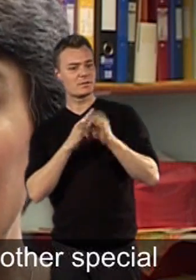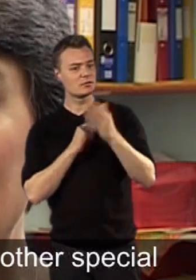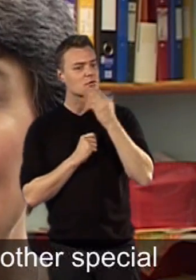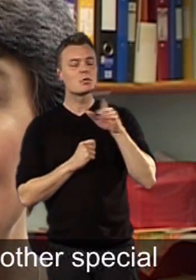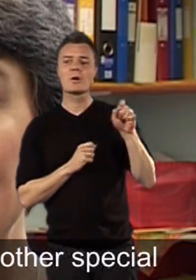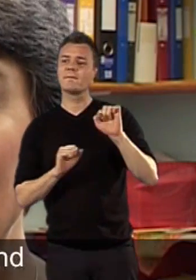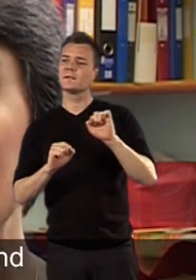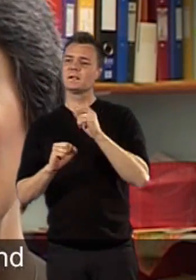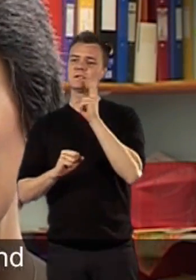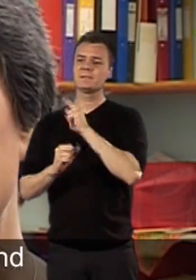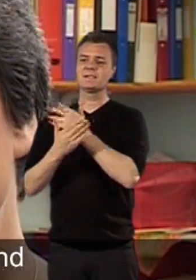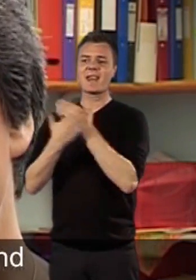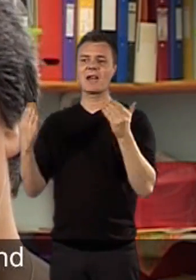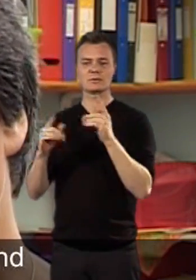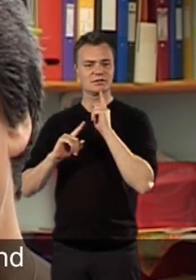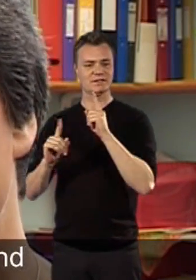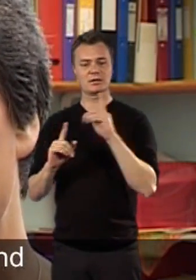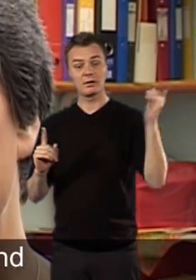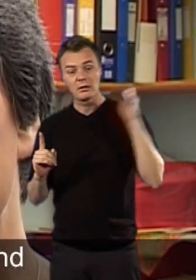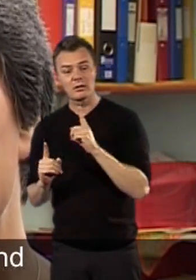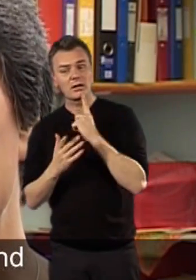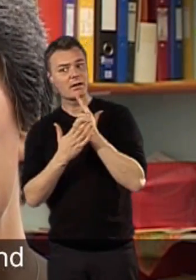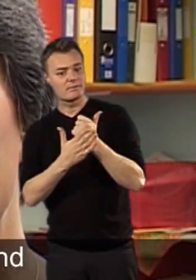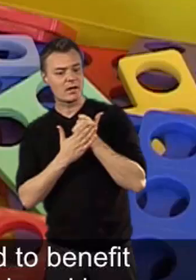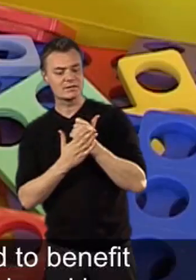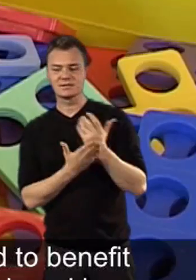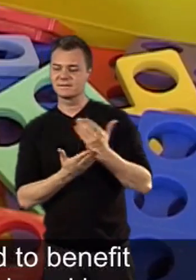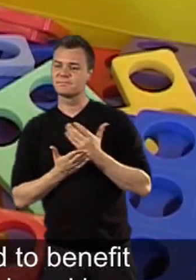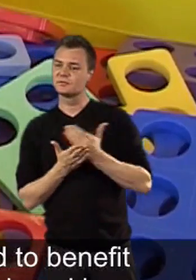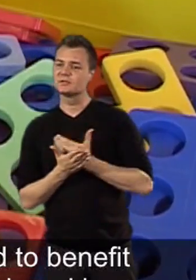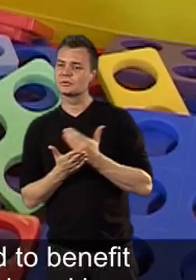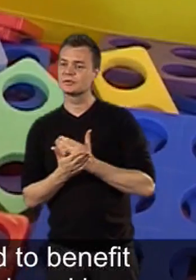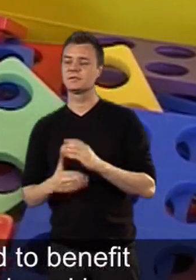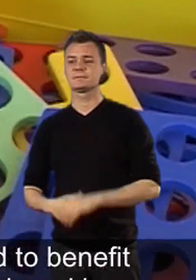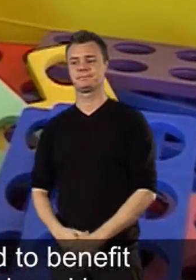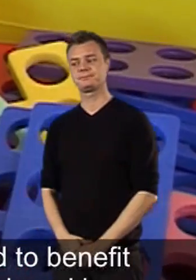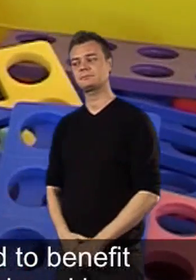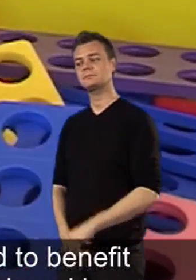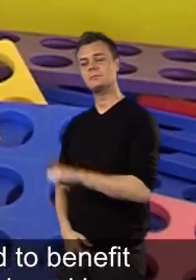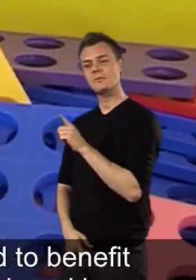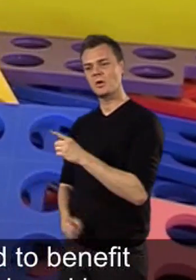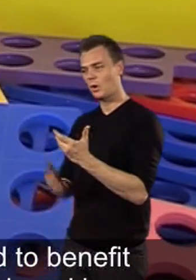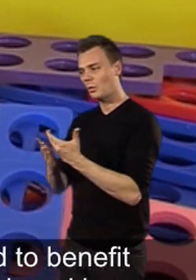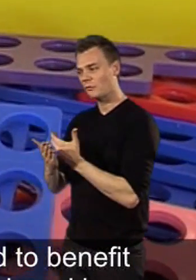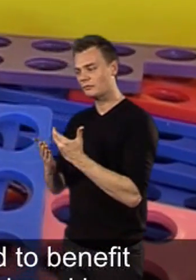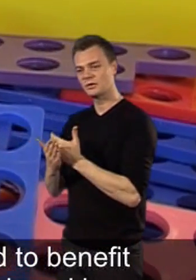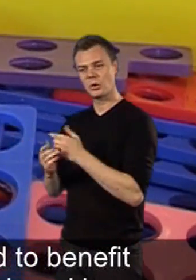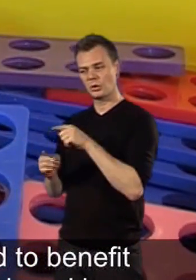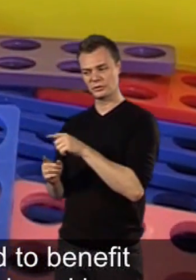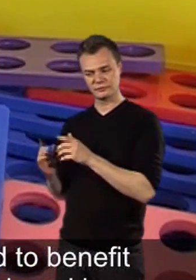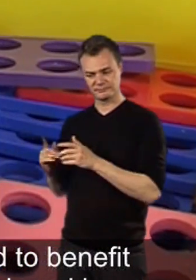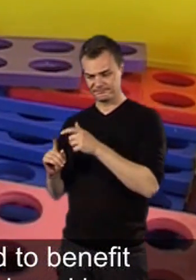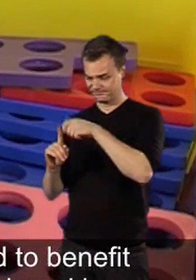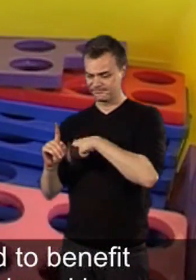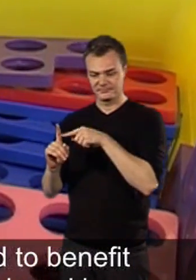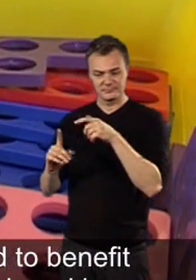teacher, she comes and advises and offers resources. One resource that Linda introduced to benefit Ben is this practical